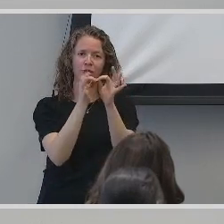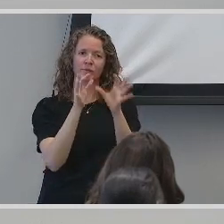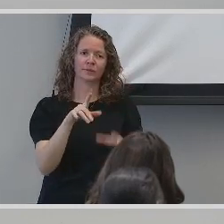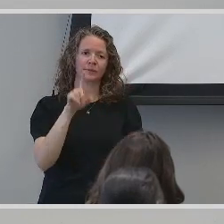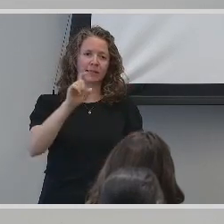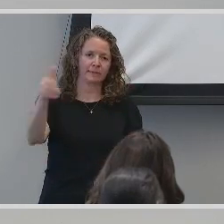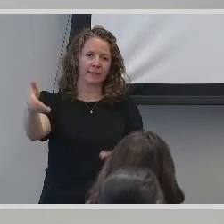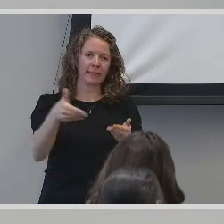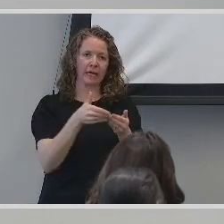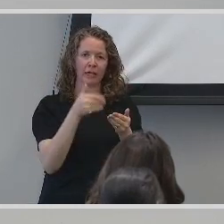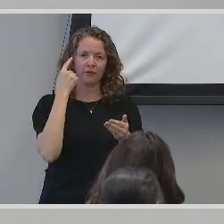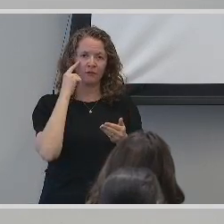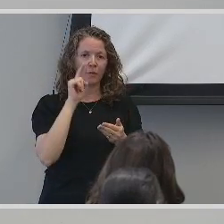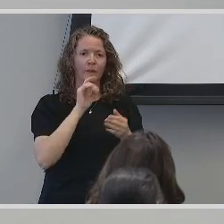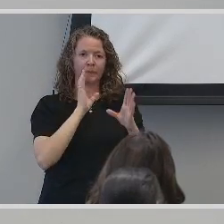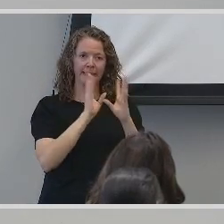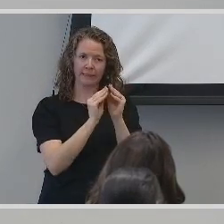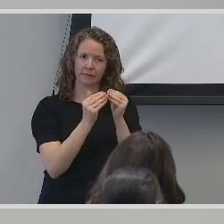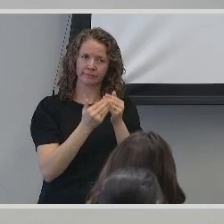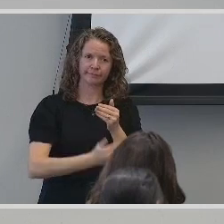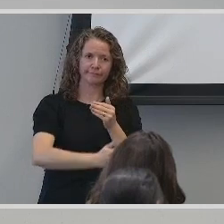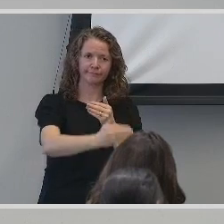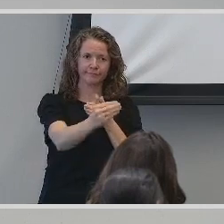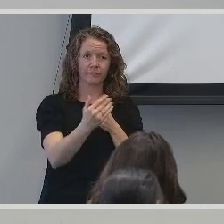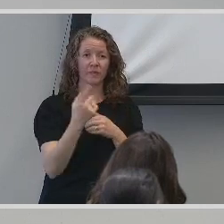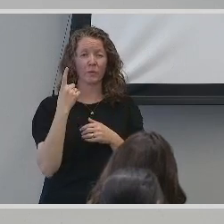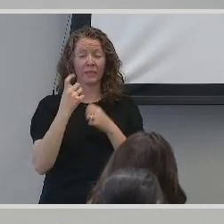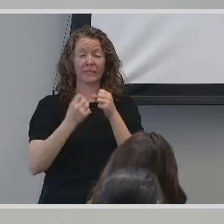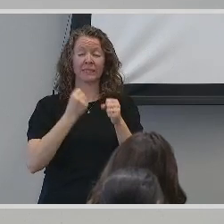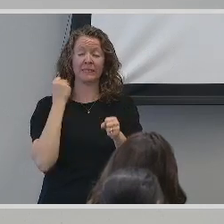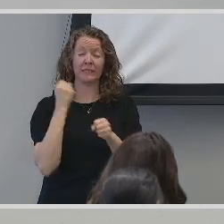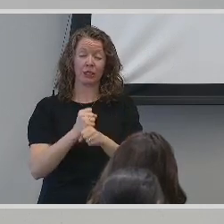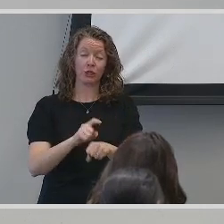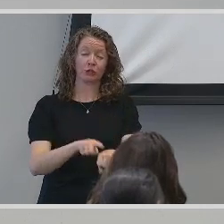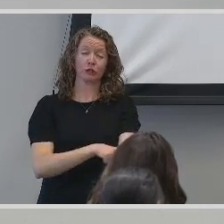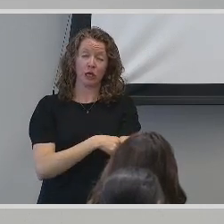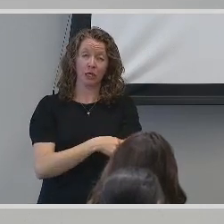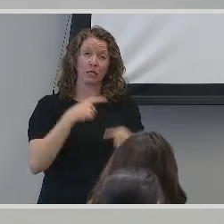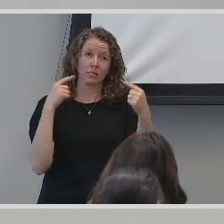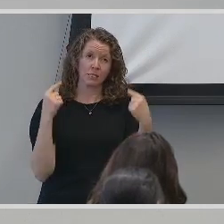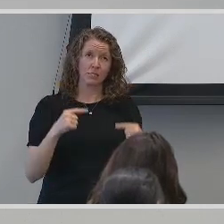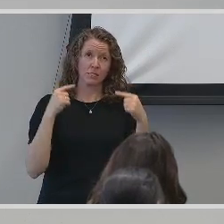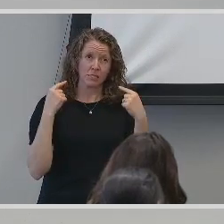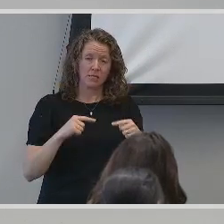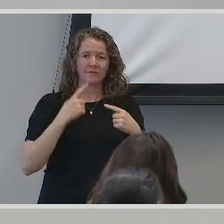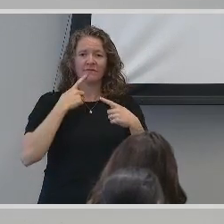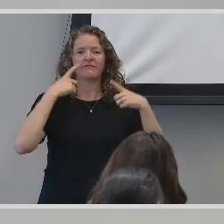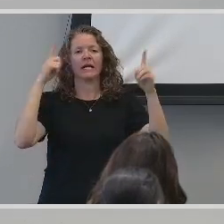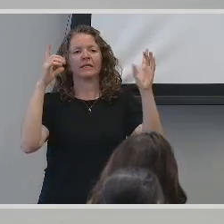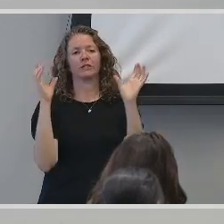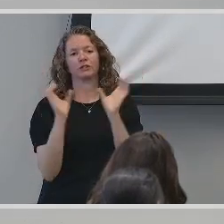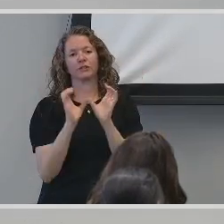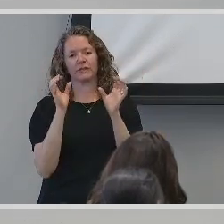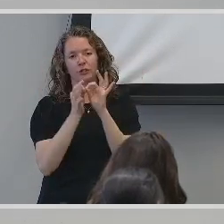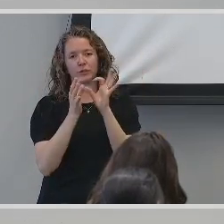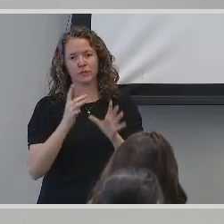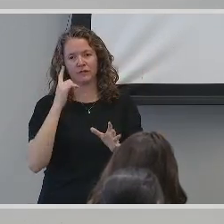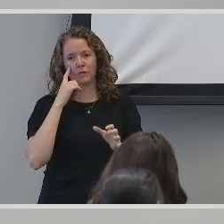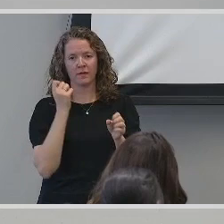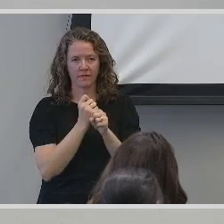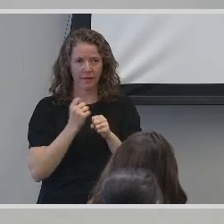Following a year-long battle with the district, I finally received certified interpreters the following year.